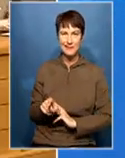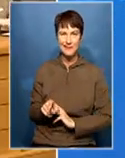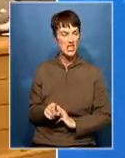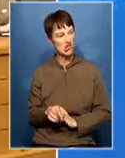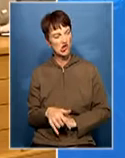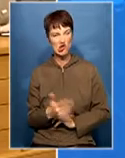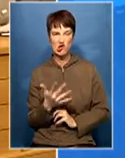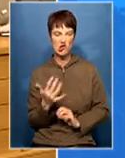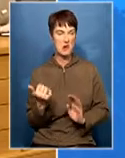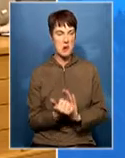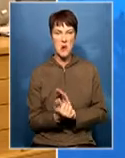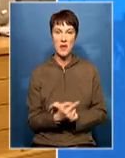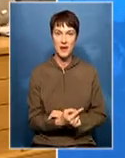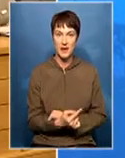Babia, SABC News, Parliament.